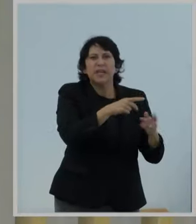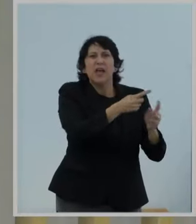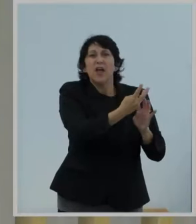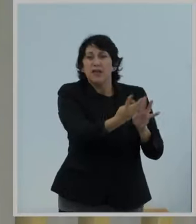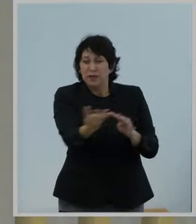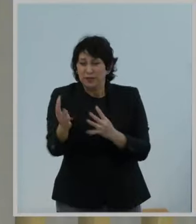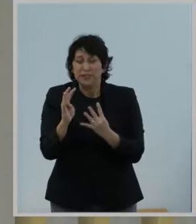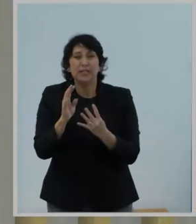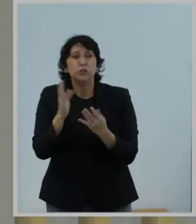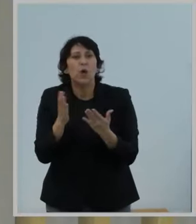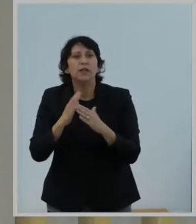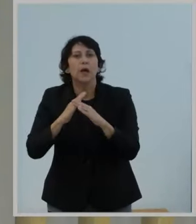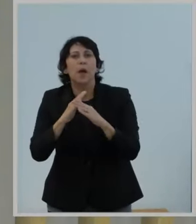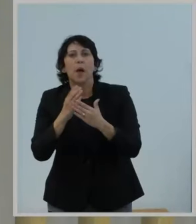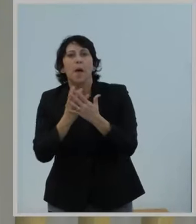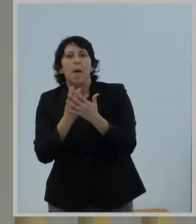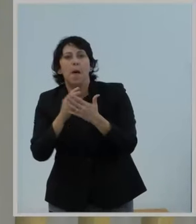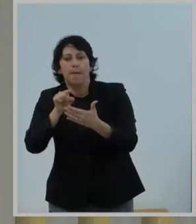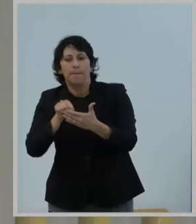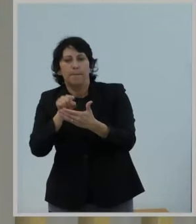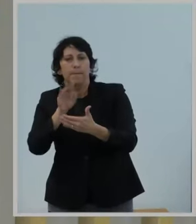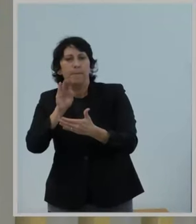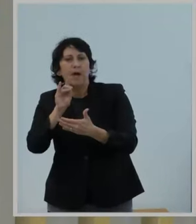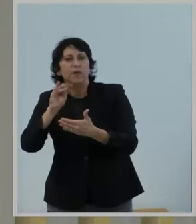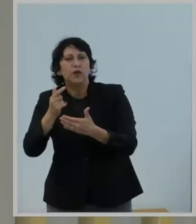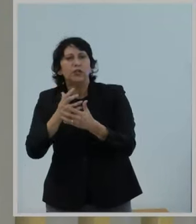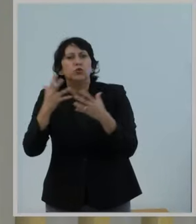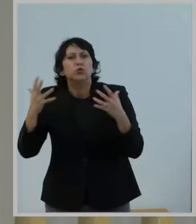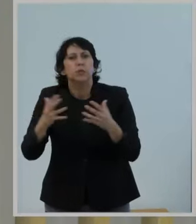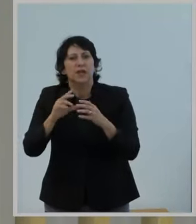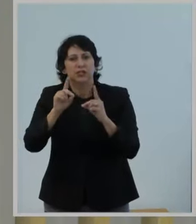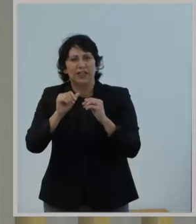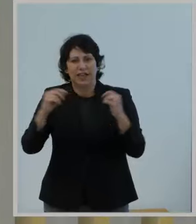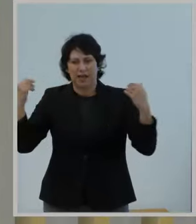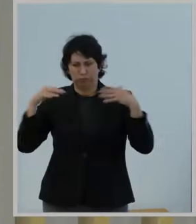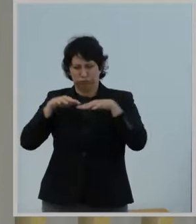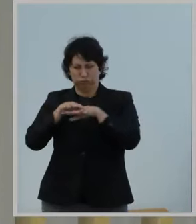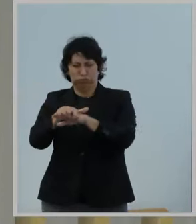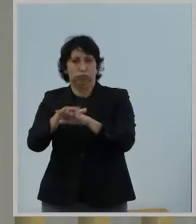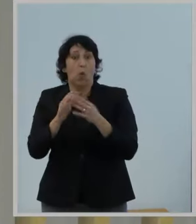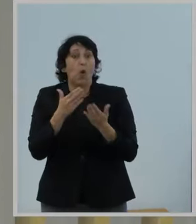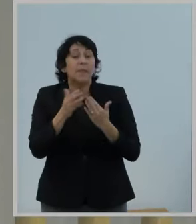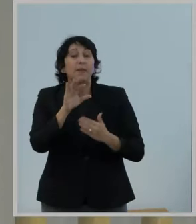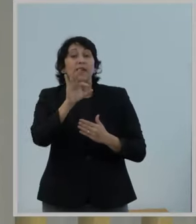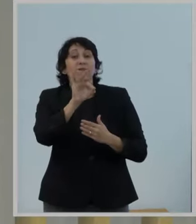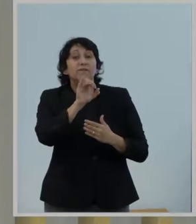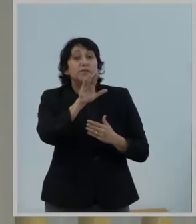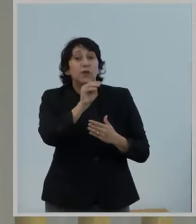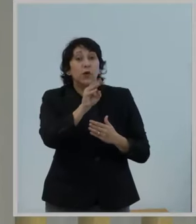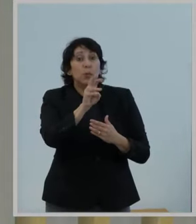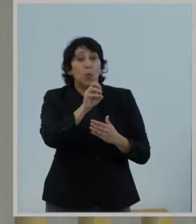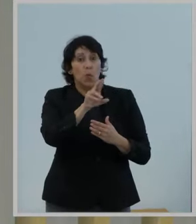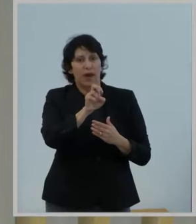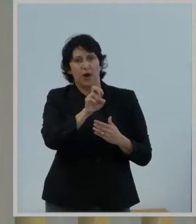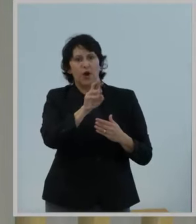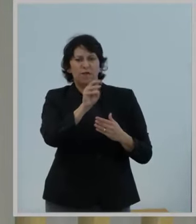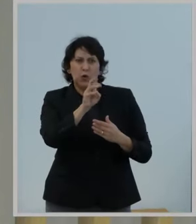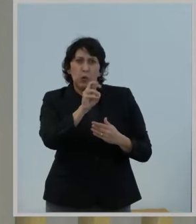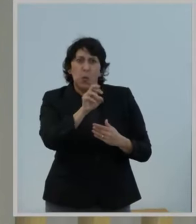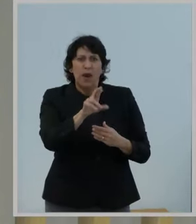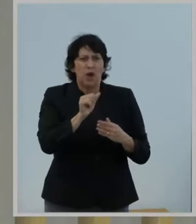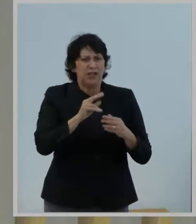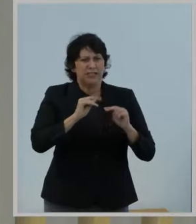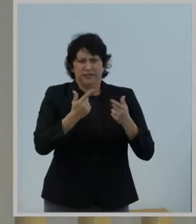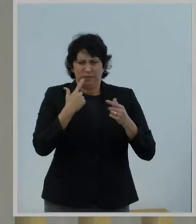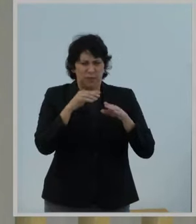buffer bloat, buffering too much data and causing connections to reset, or router firmware that couldn't serve the different latency and throughput